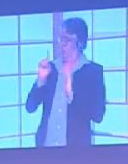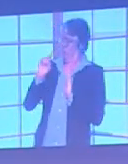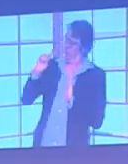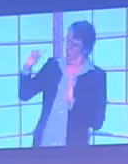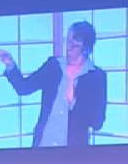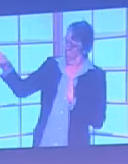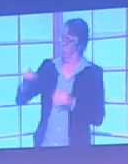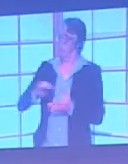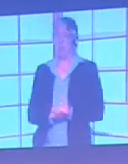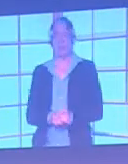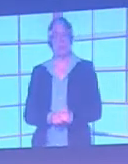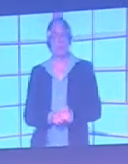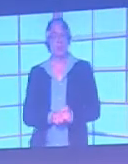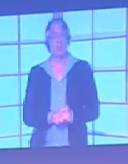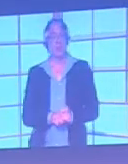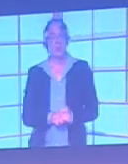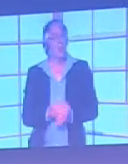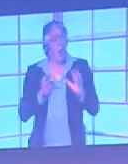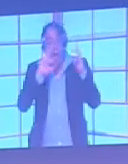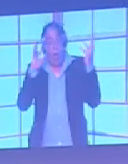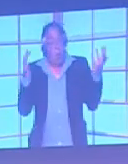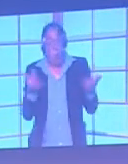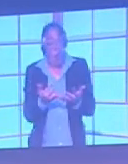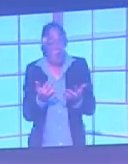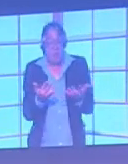very reason. It's won awards all over the world.